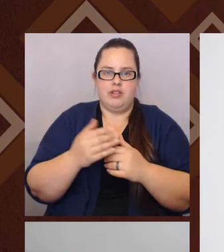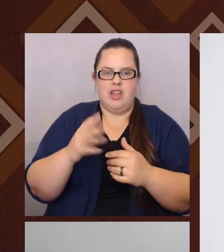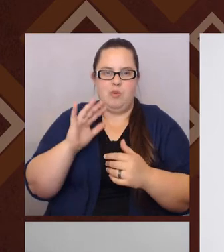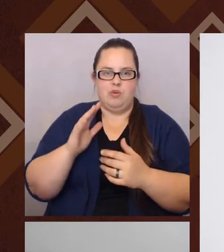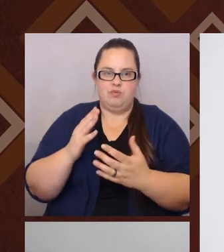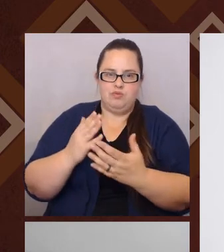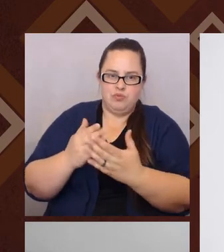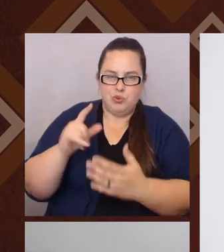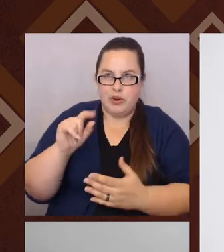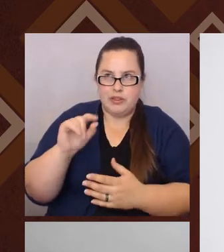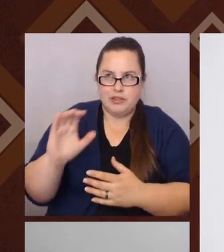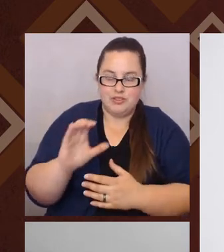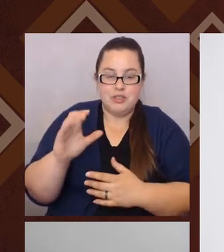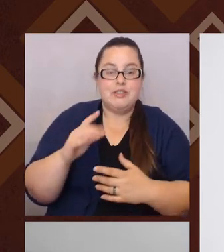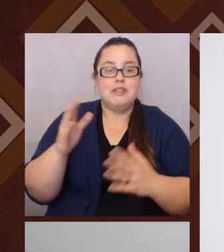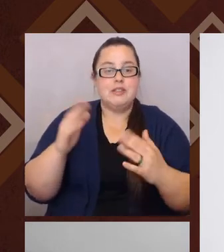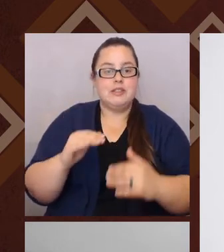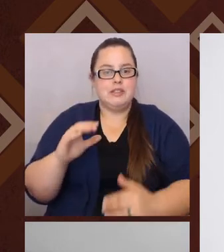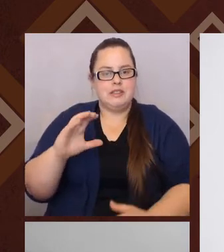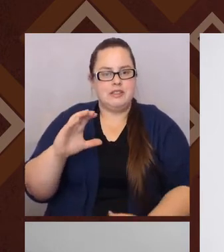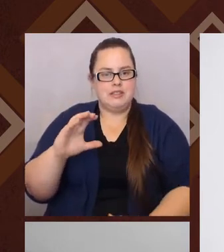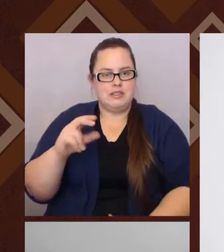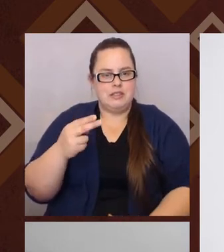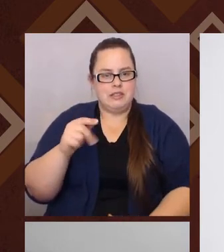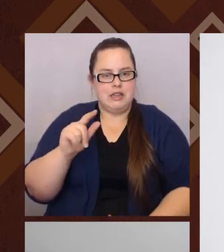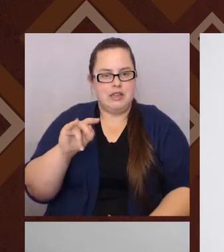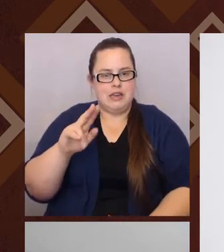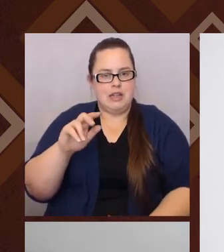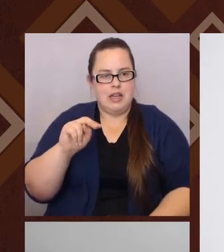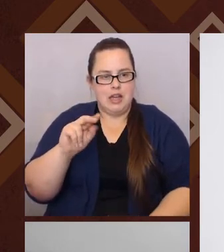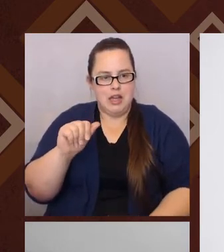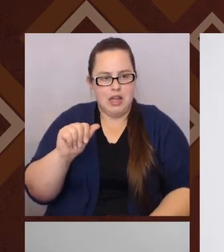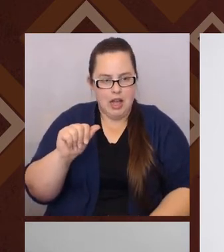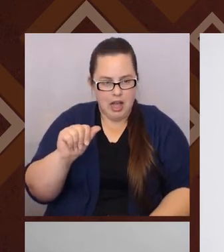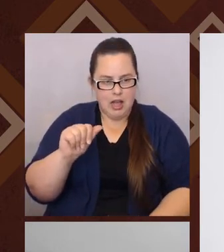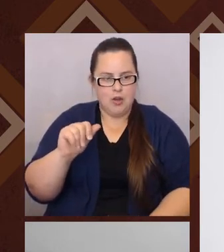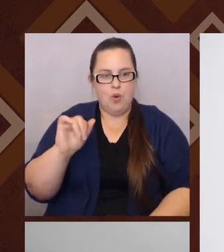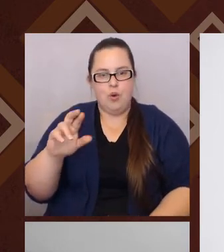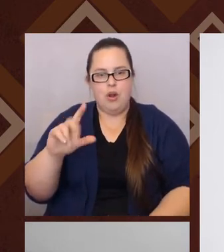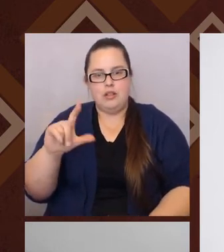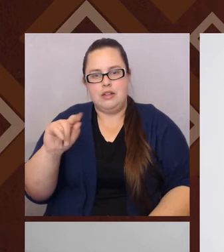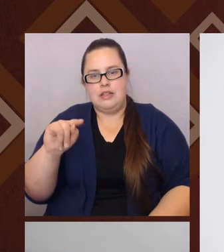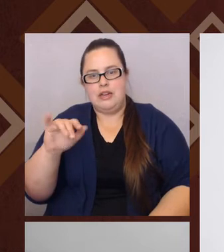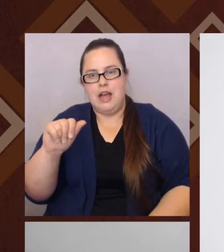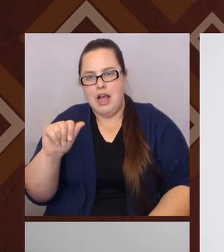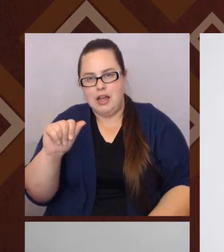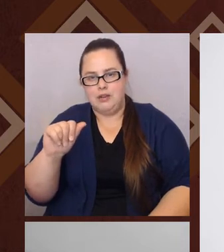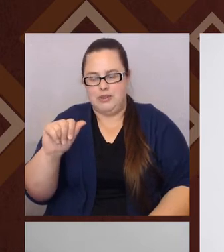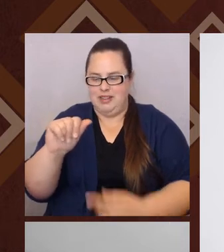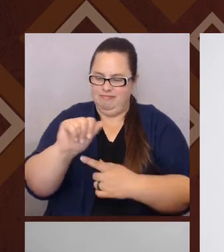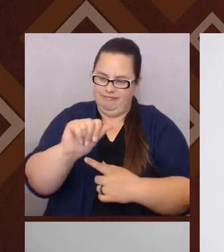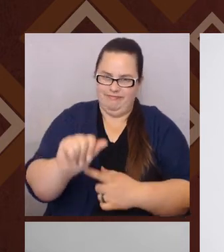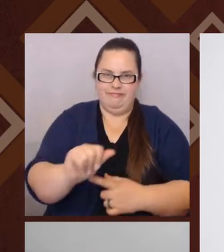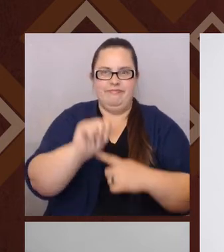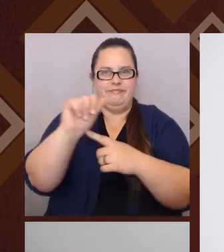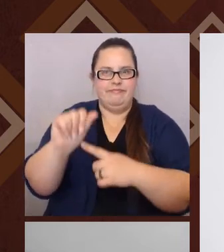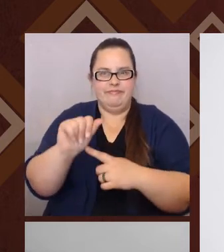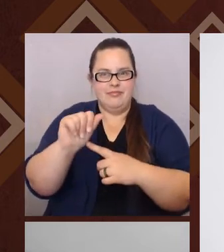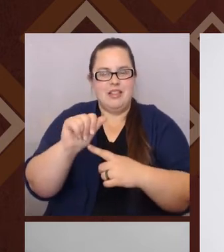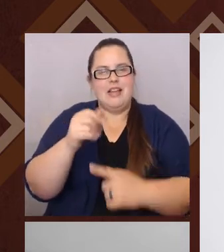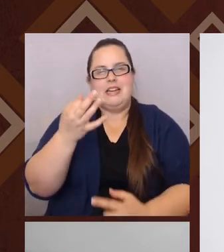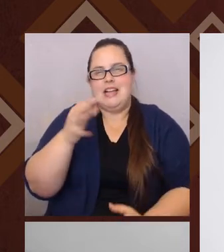Chicano or Latino with a, what is that called? Um, with the at sign. How about that? With the at sign, um, was a